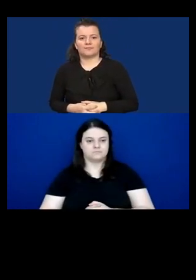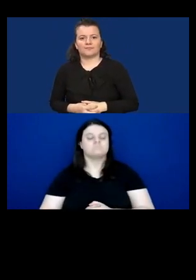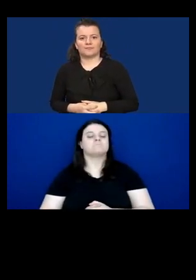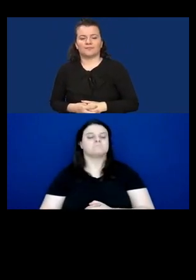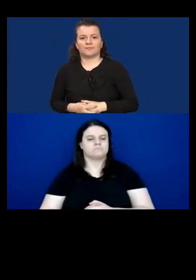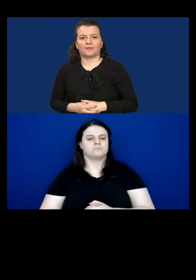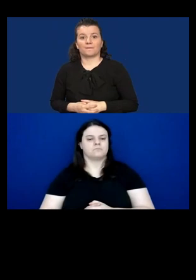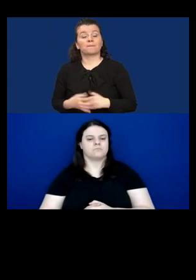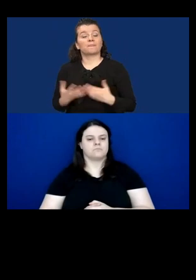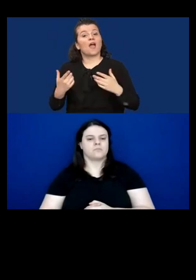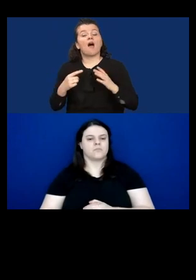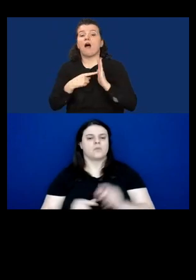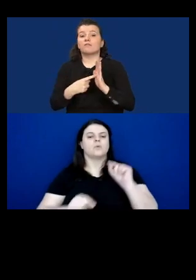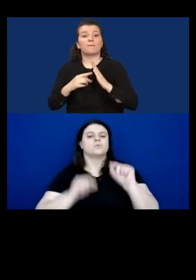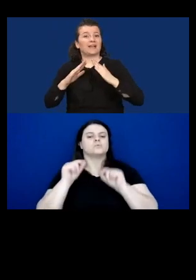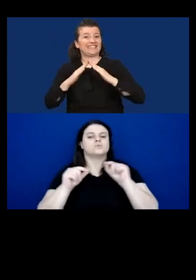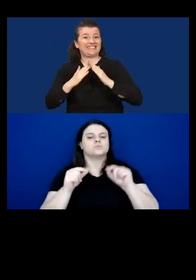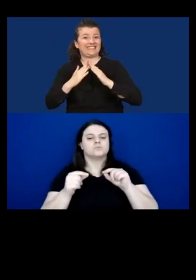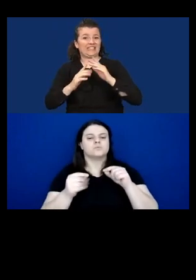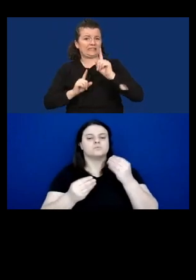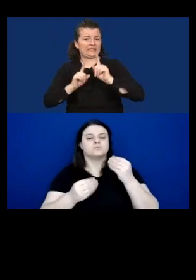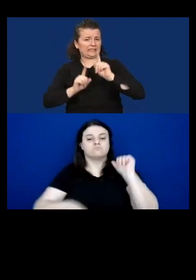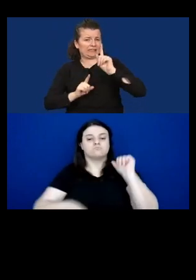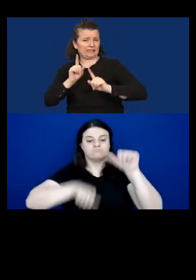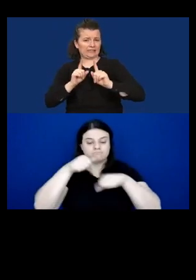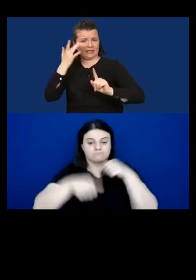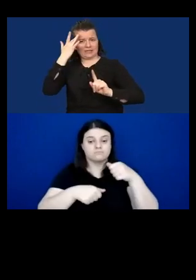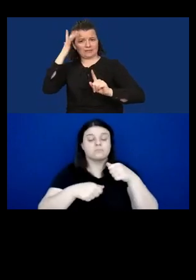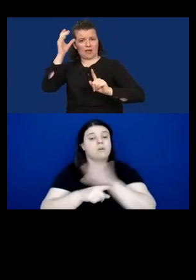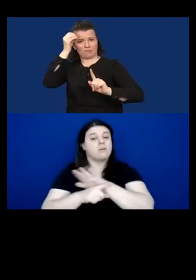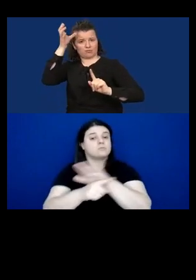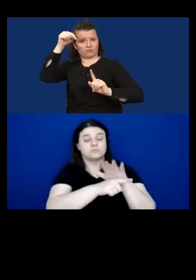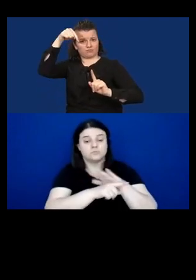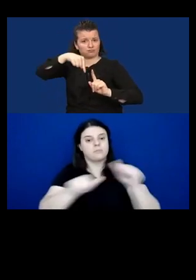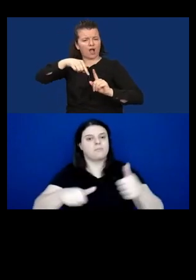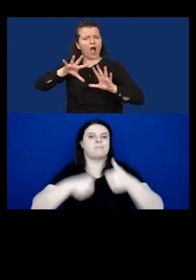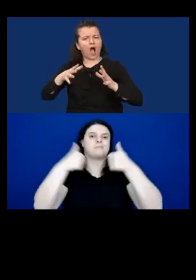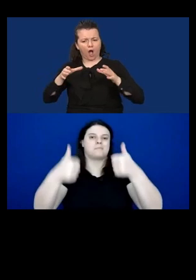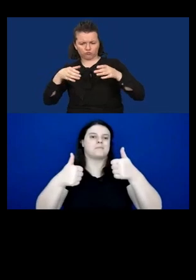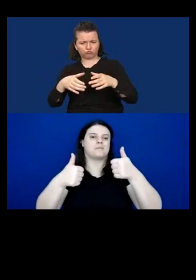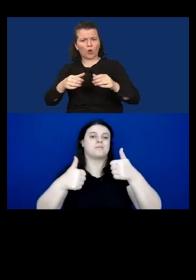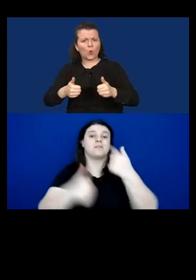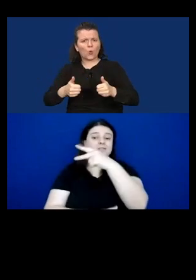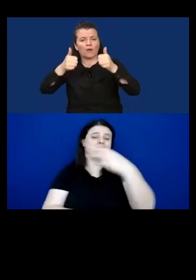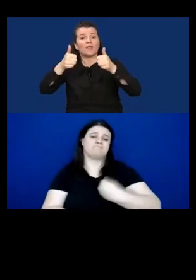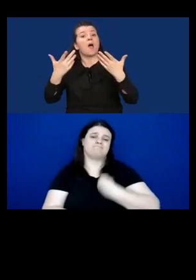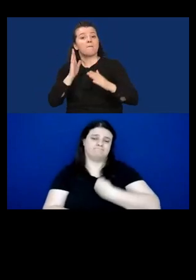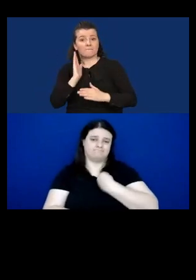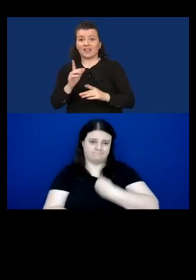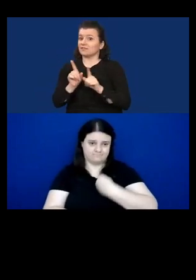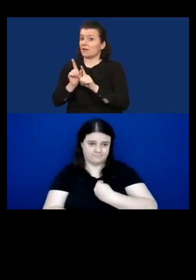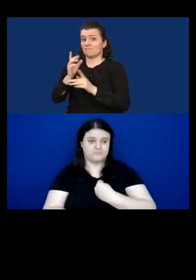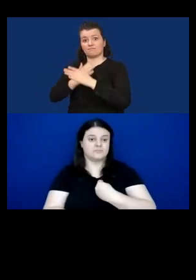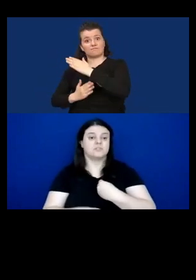In the context of smart cities, digital transformation should contribute to an improvement in living conditions.